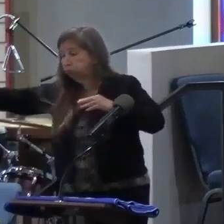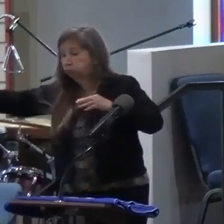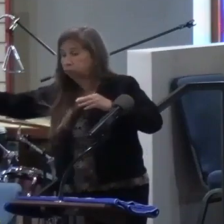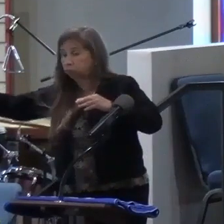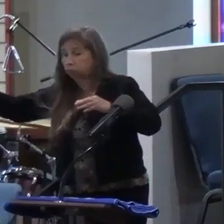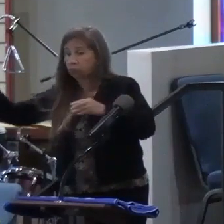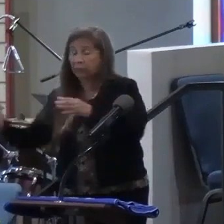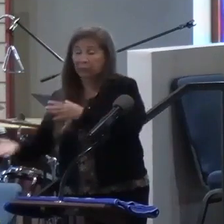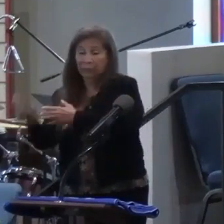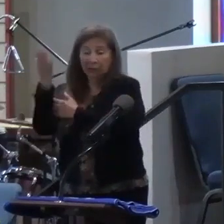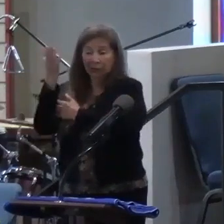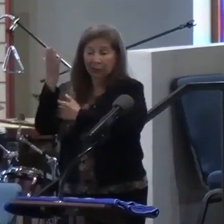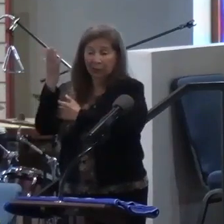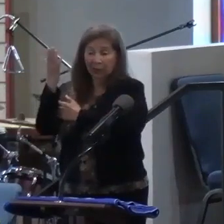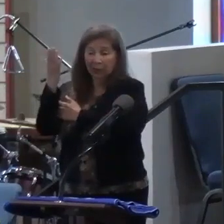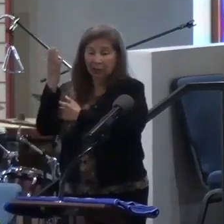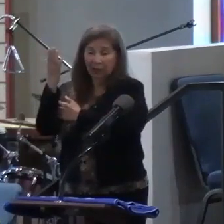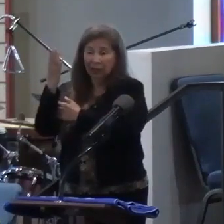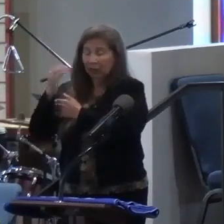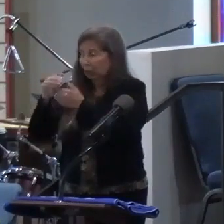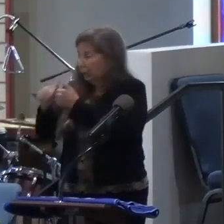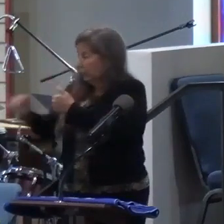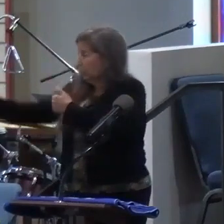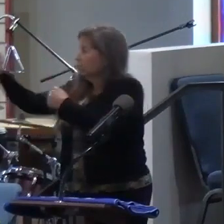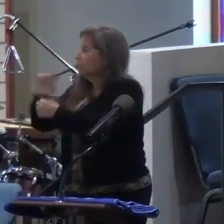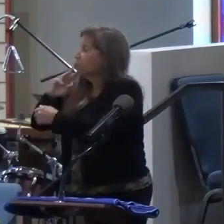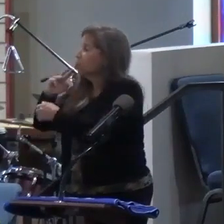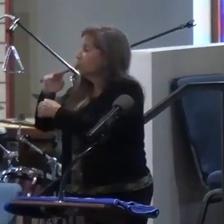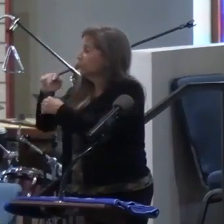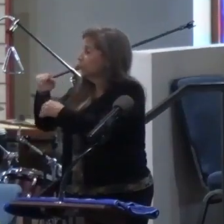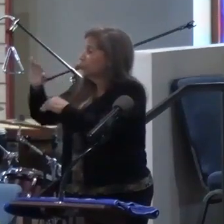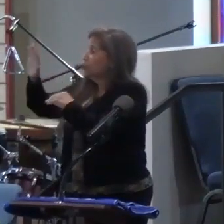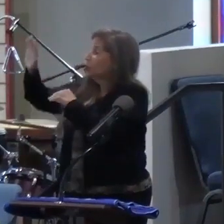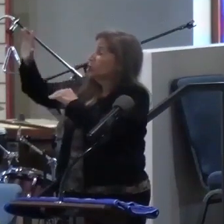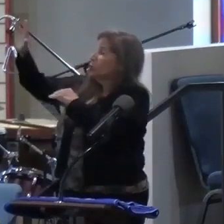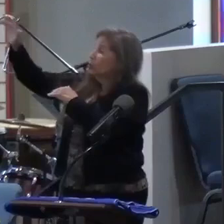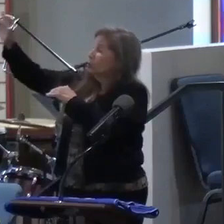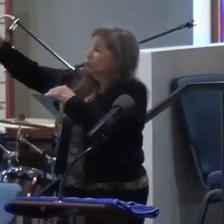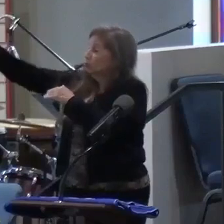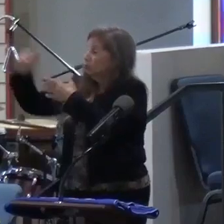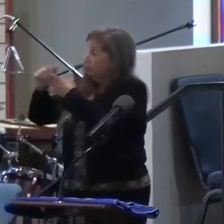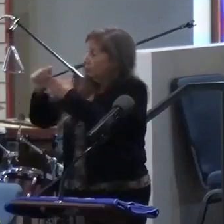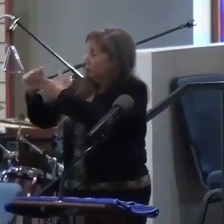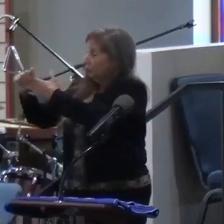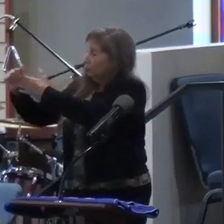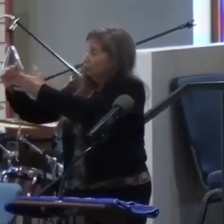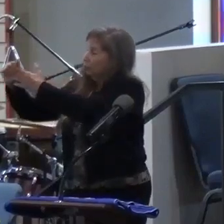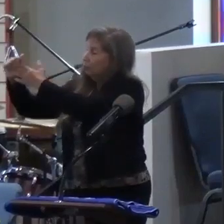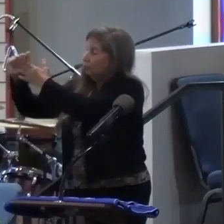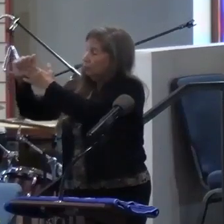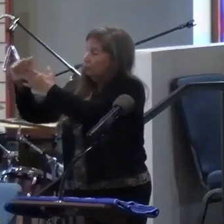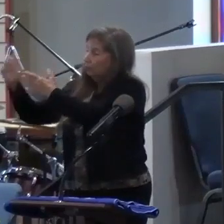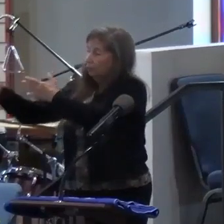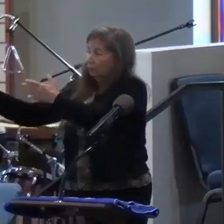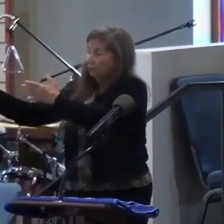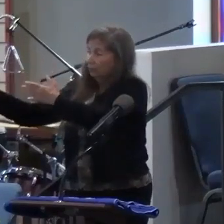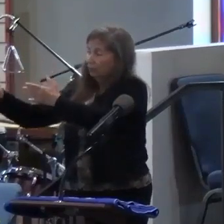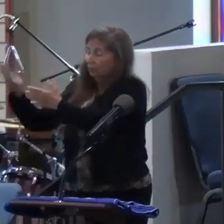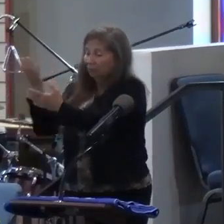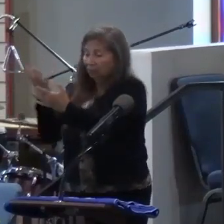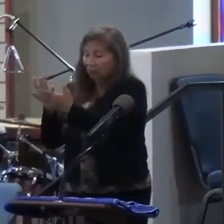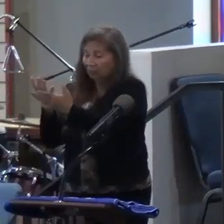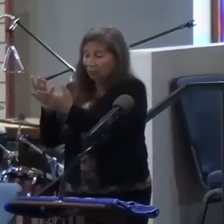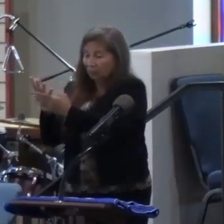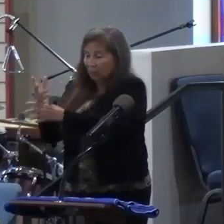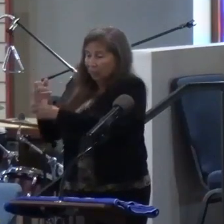dawn, if I settle on the far side of the sea, even there, your hand, it will guide me, and your right hand will